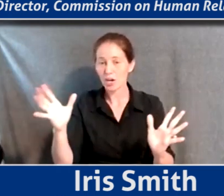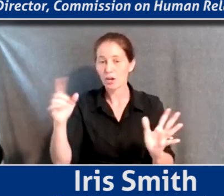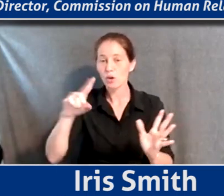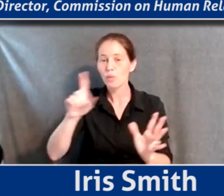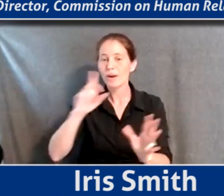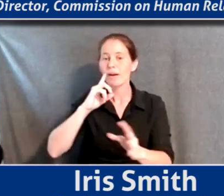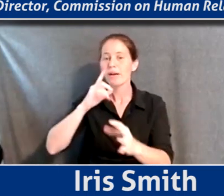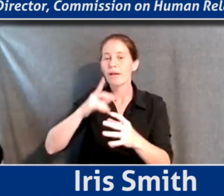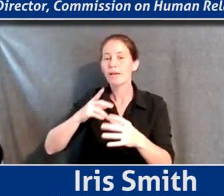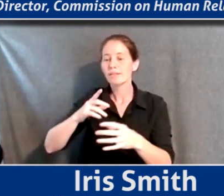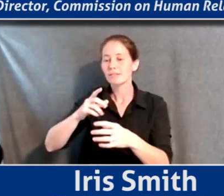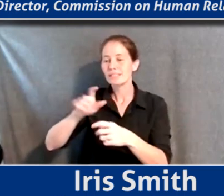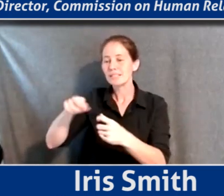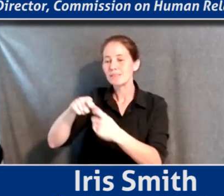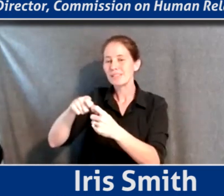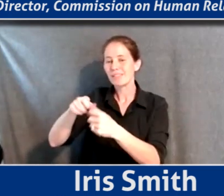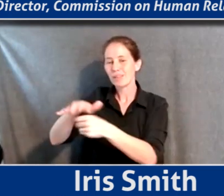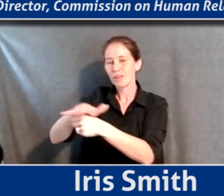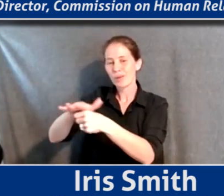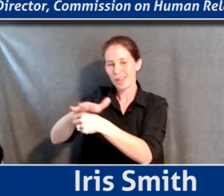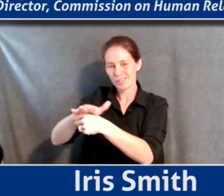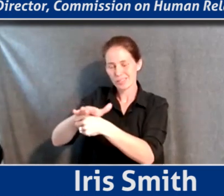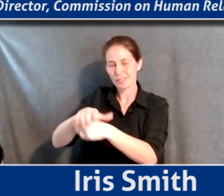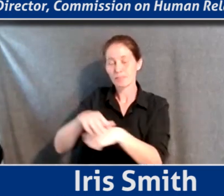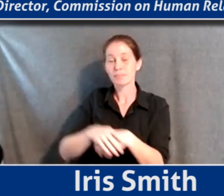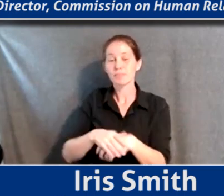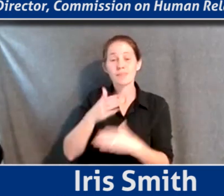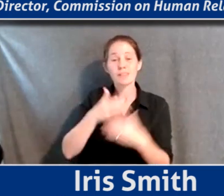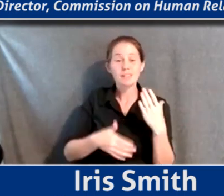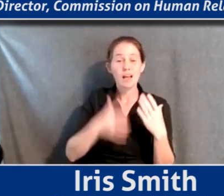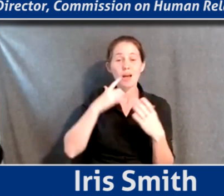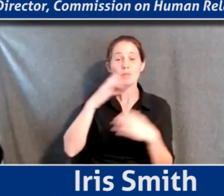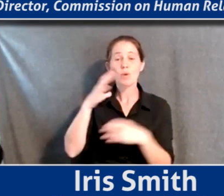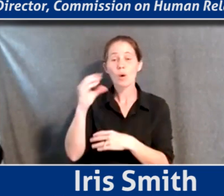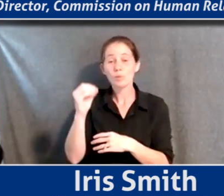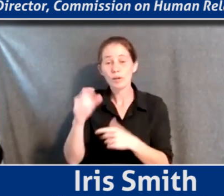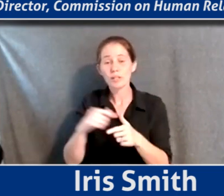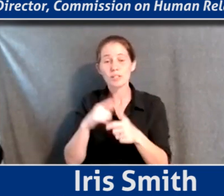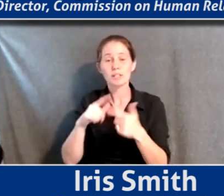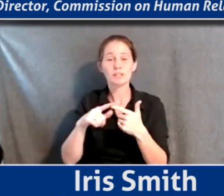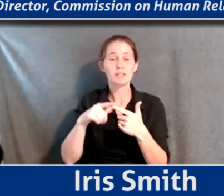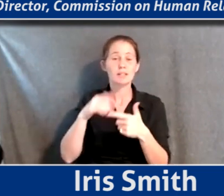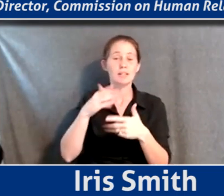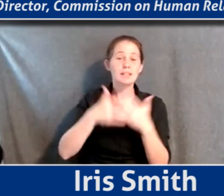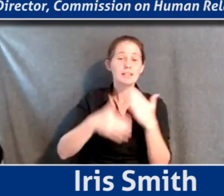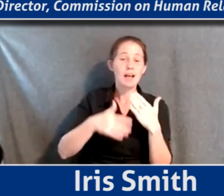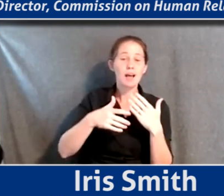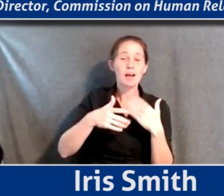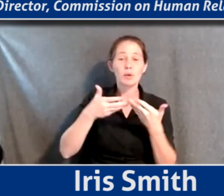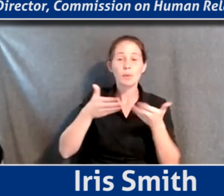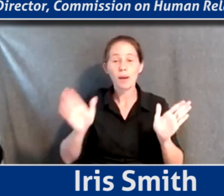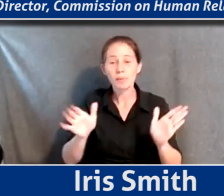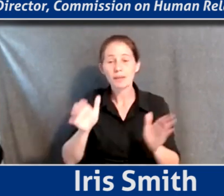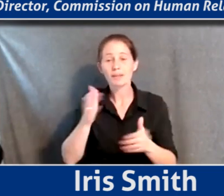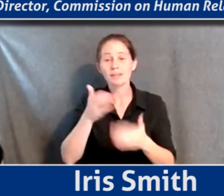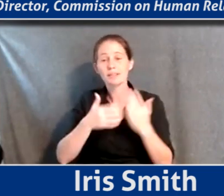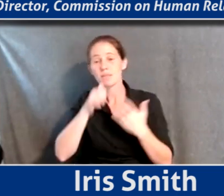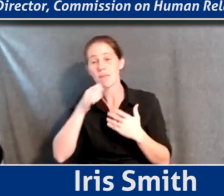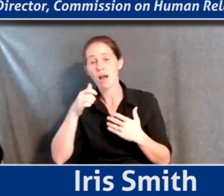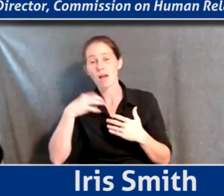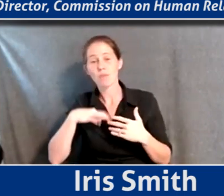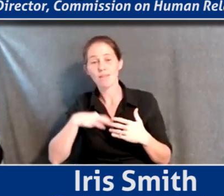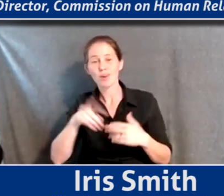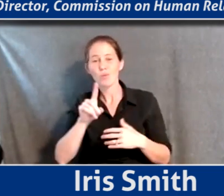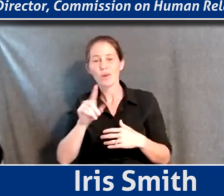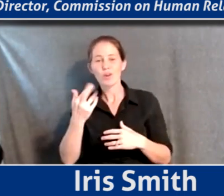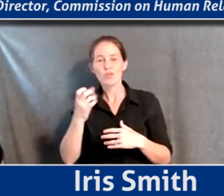Coral Fellows are going to. And some of them are corporations. Some of them are public sector. Some of them are nonprofit. Some of them